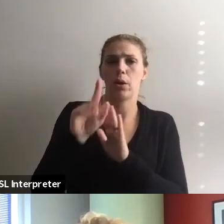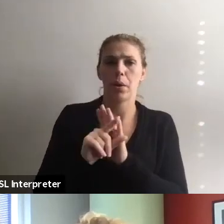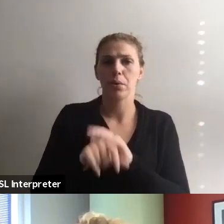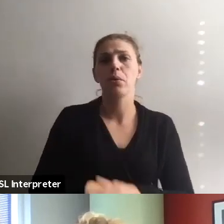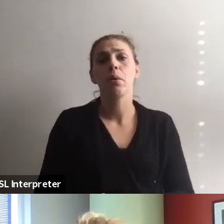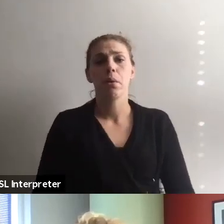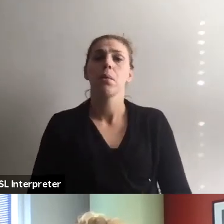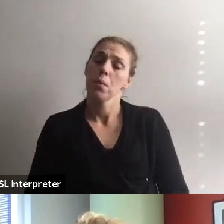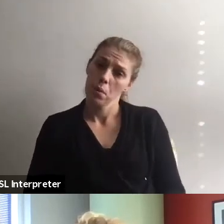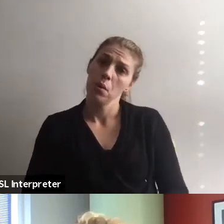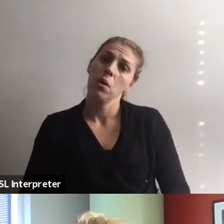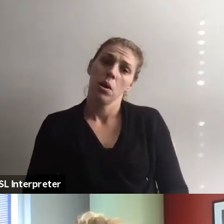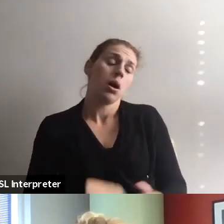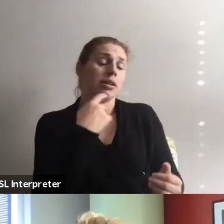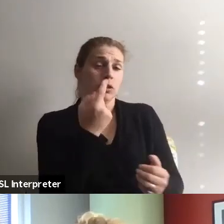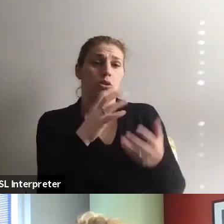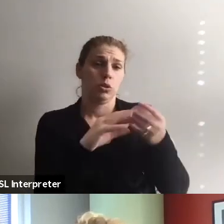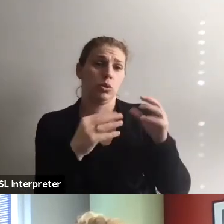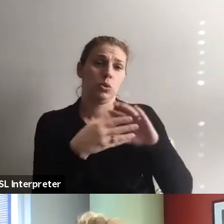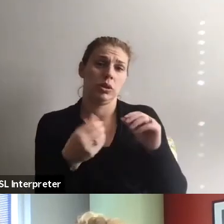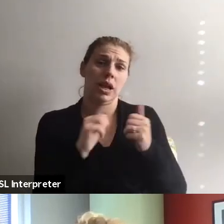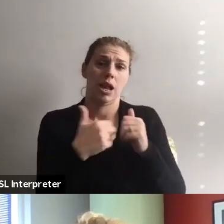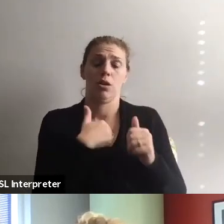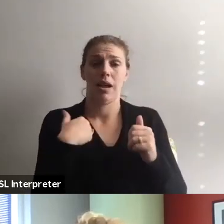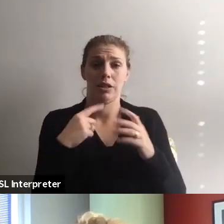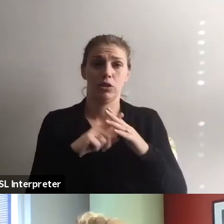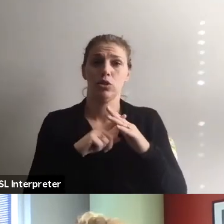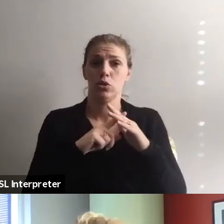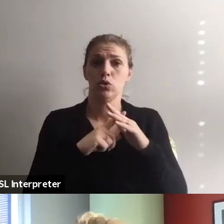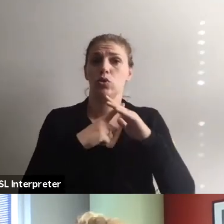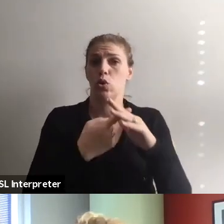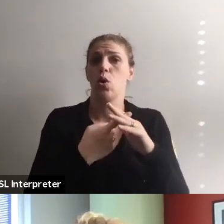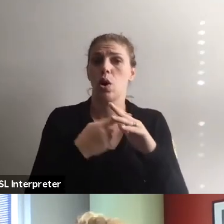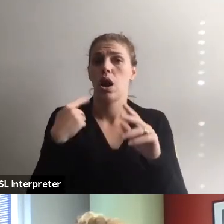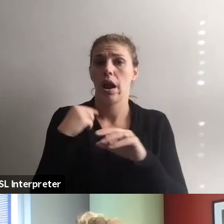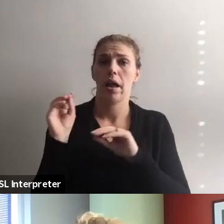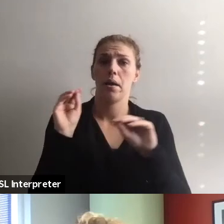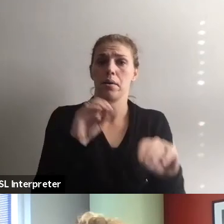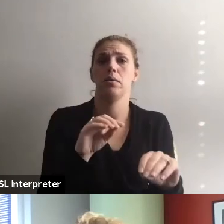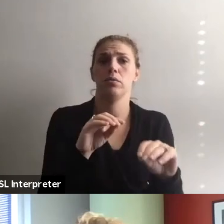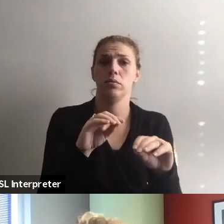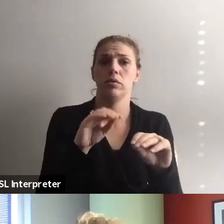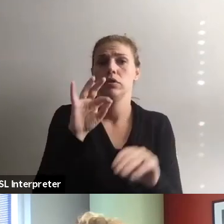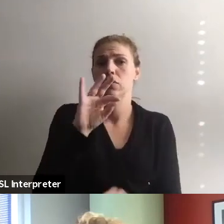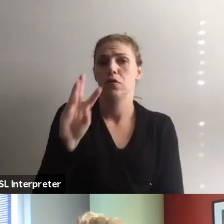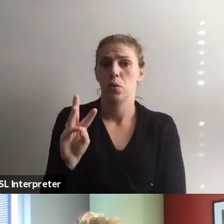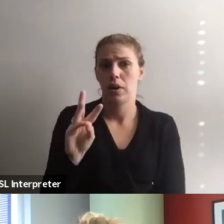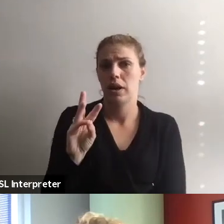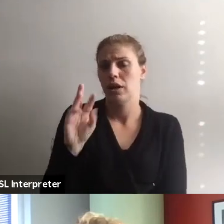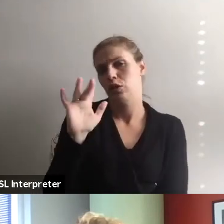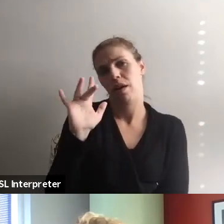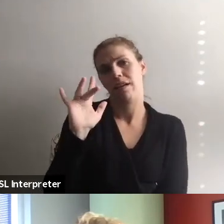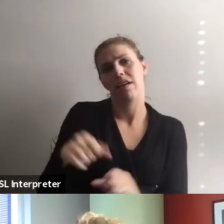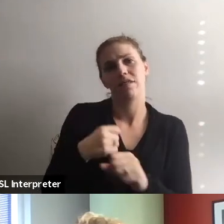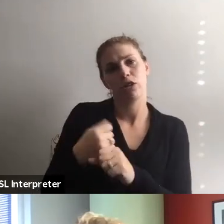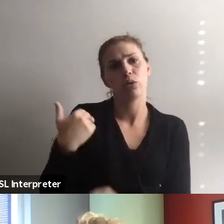I'll just tell you a little story of how I started. I moved to Fort Wayne about 25 years